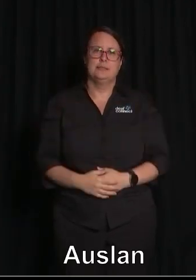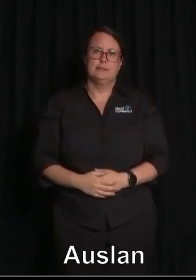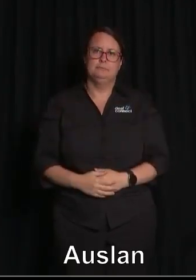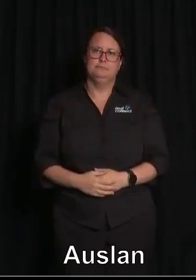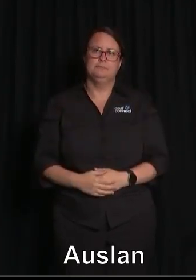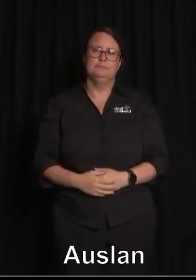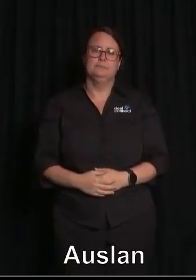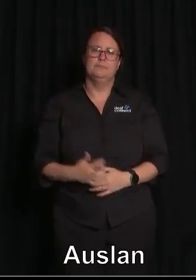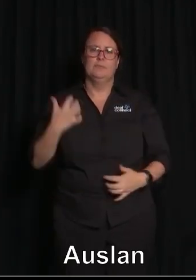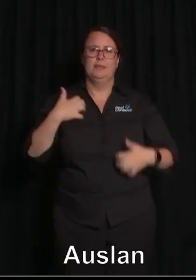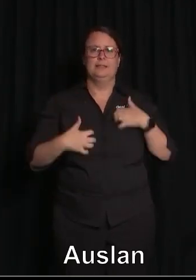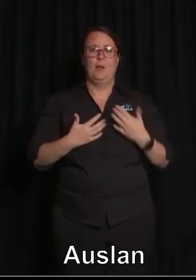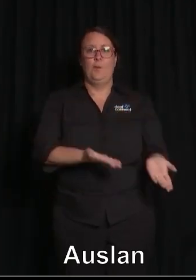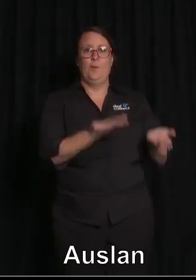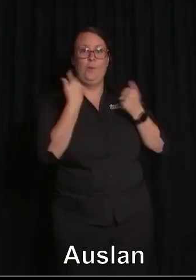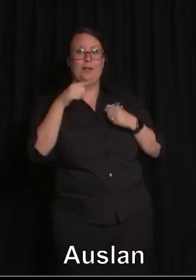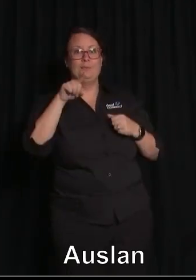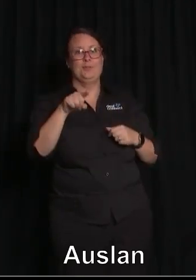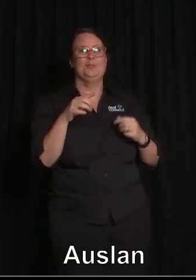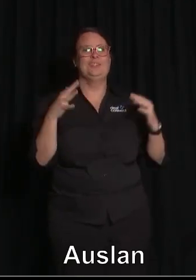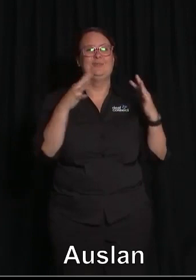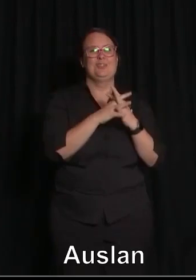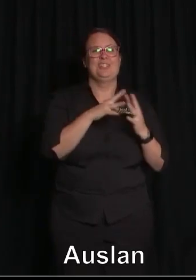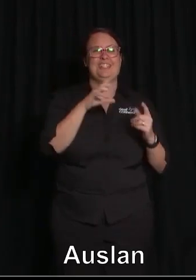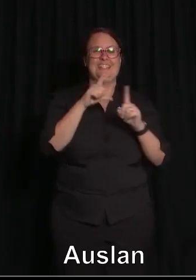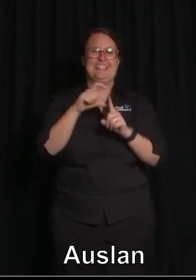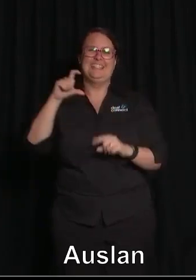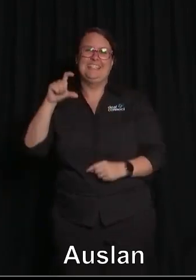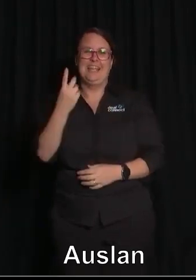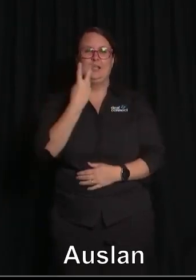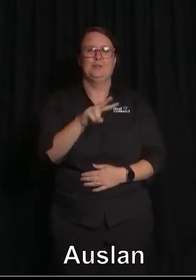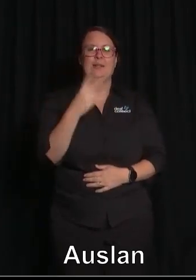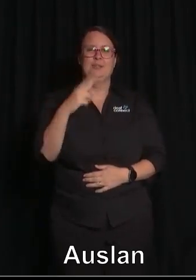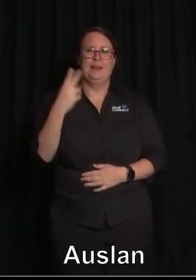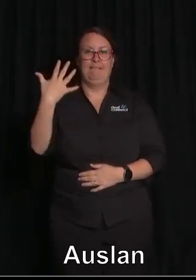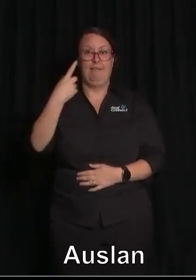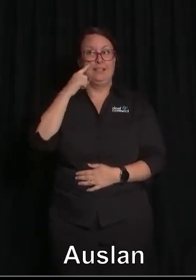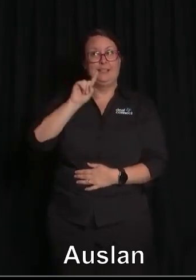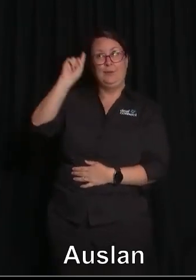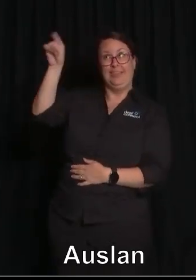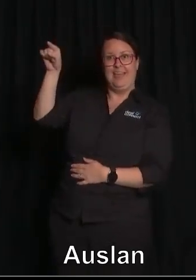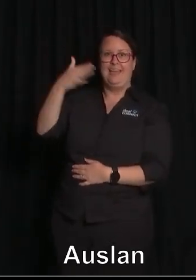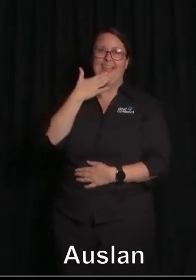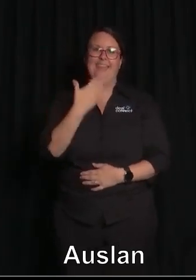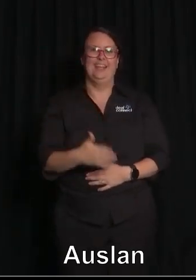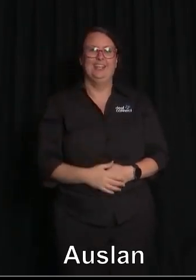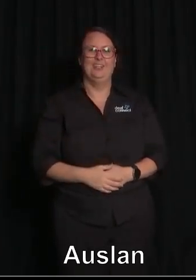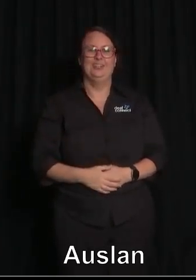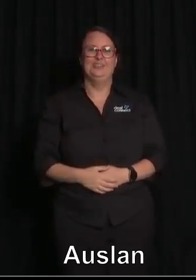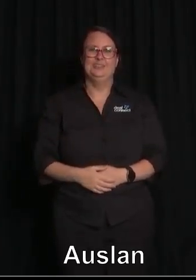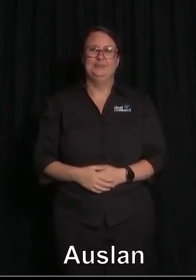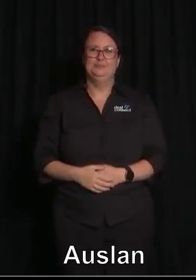to welcome World Pride to Washington, D.C. in 2025. I'll see you there. Thank you. Thank